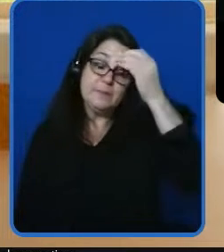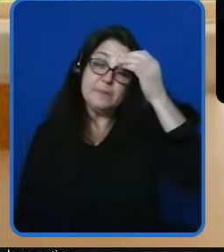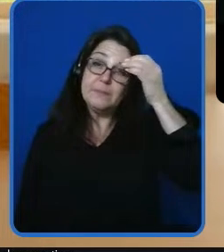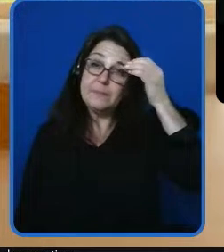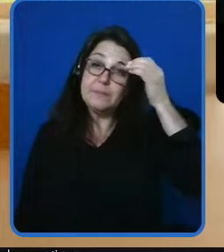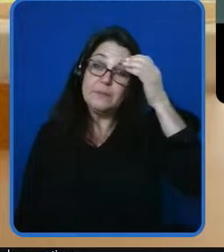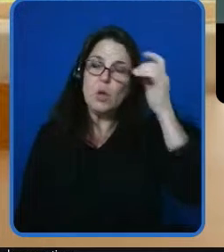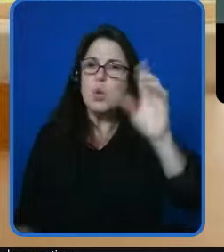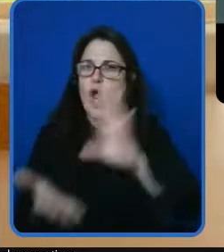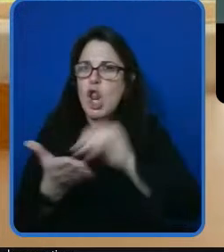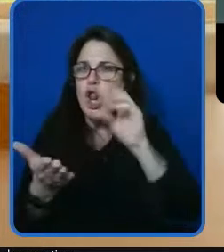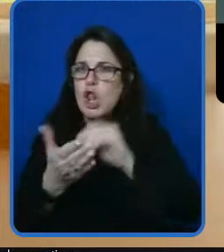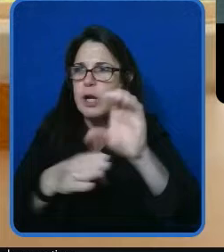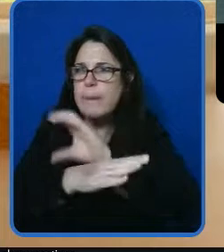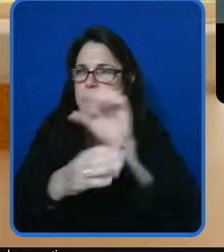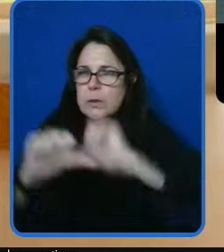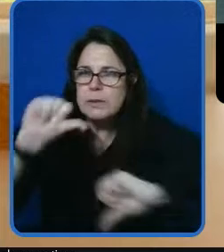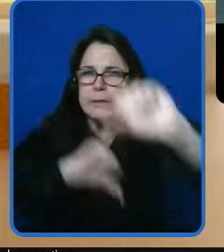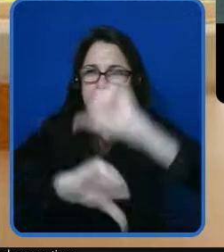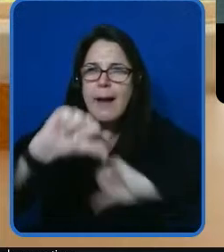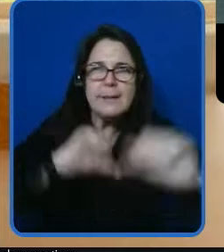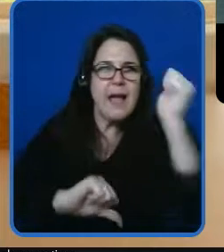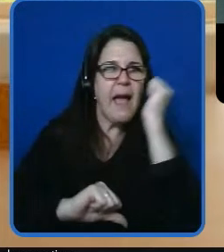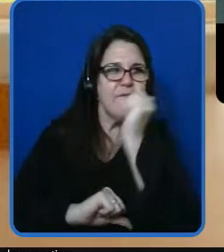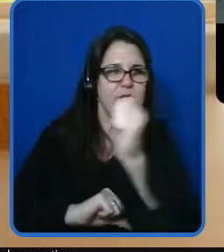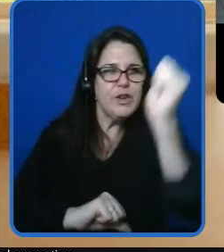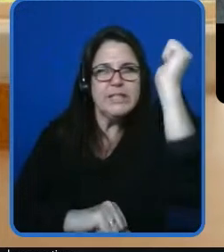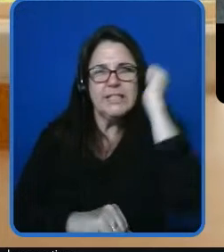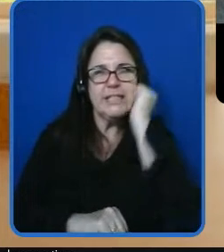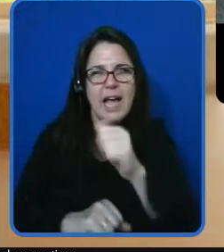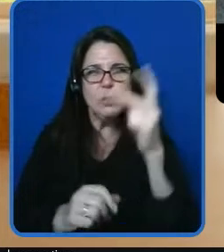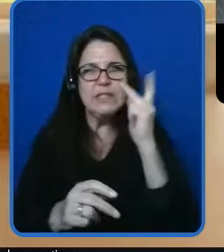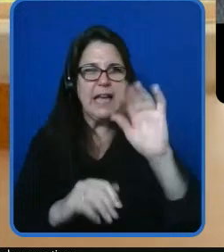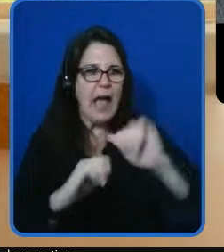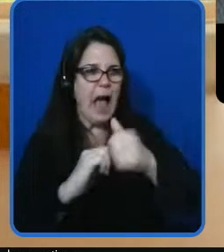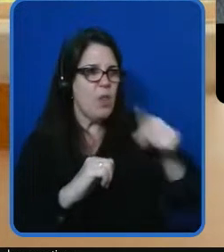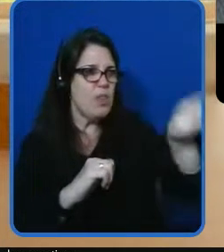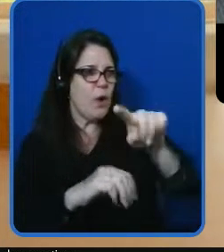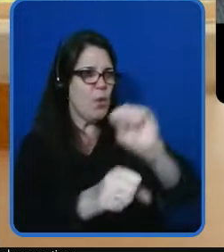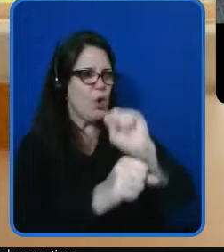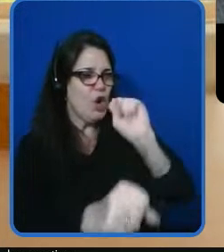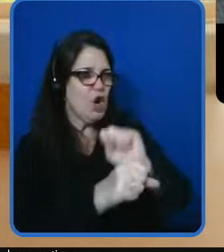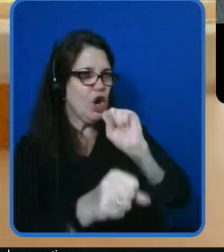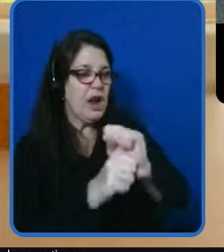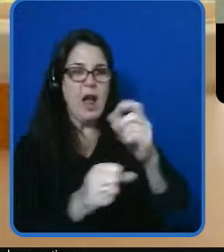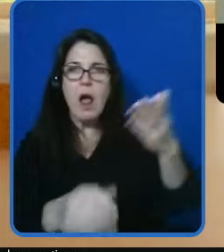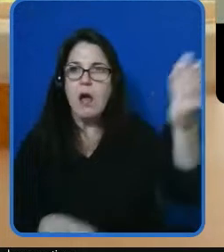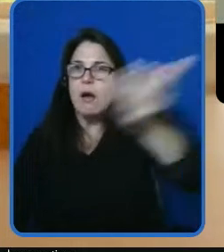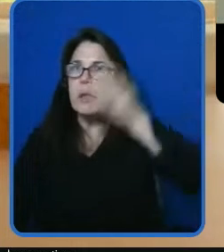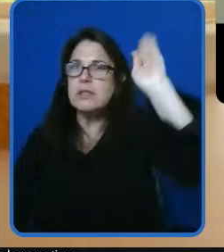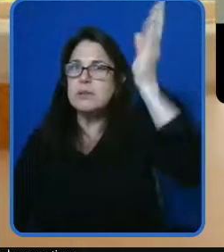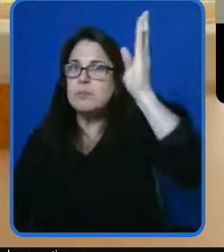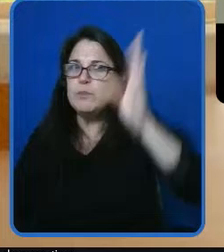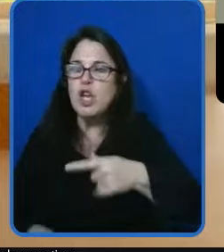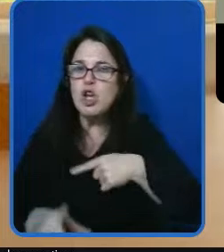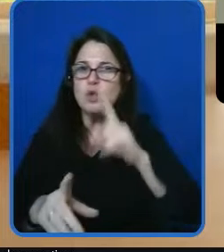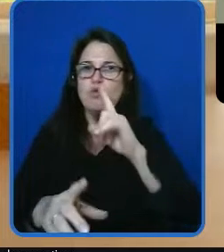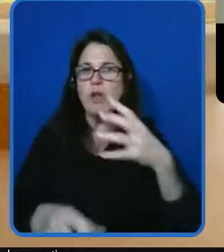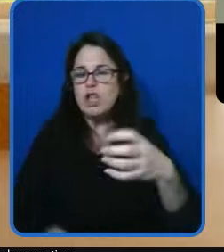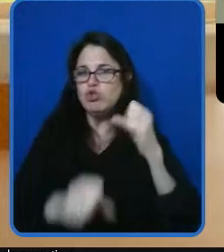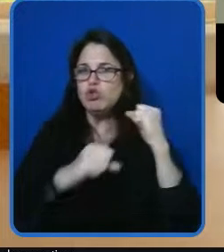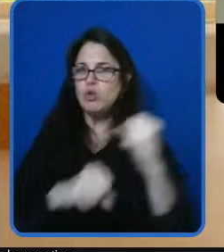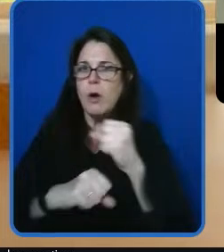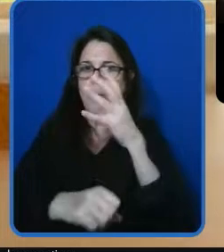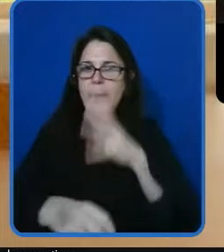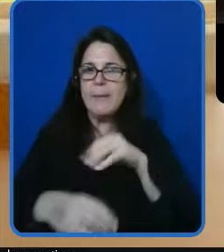you're learning computer science every day you get to see how people work you have guest speakers who are these powerful women in tech who come in and talk to you you get